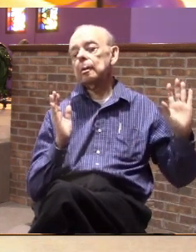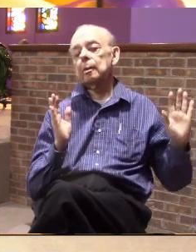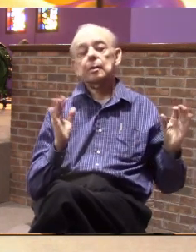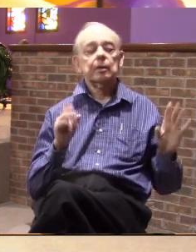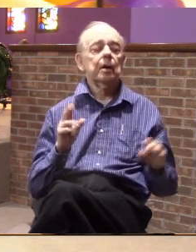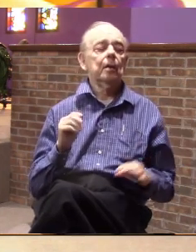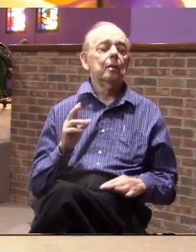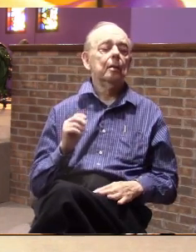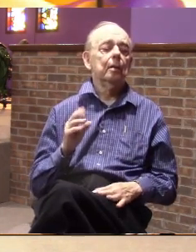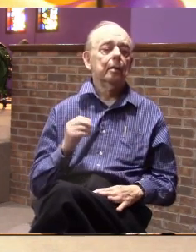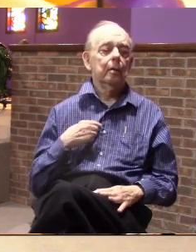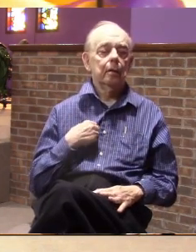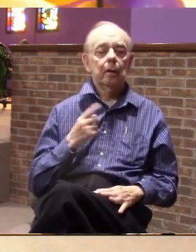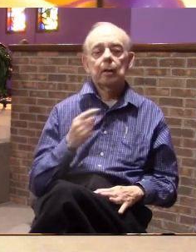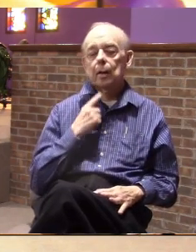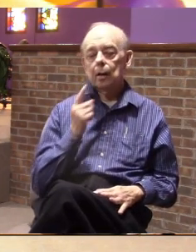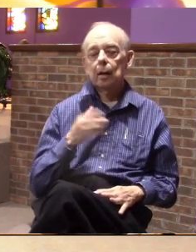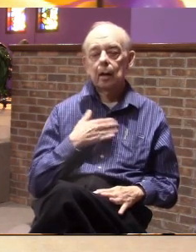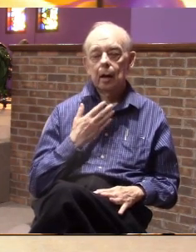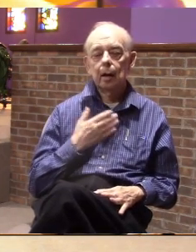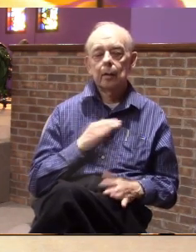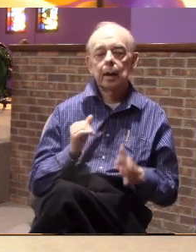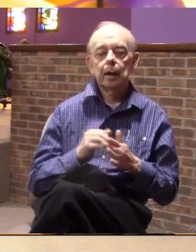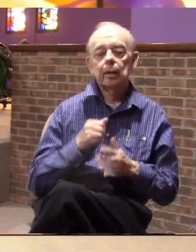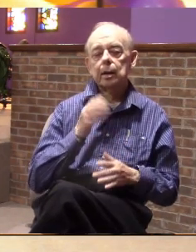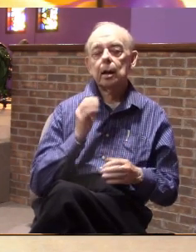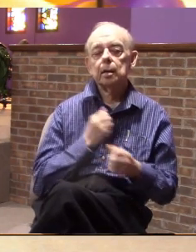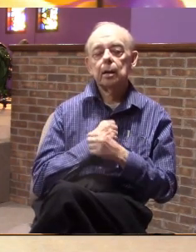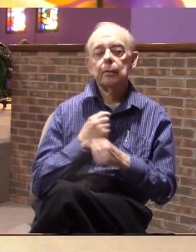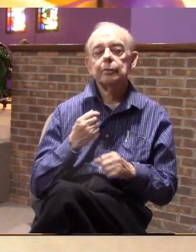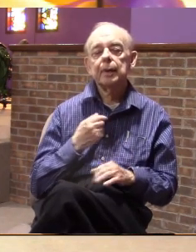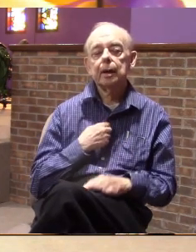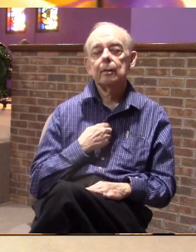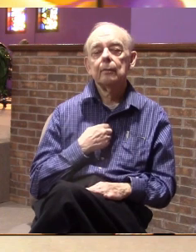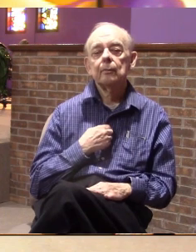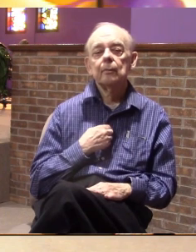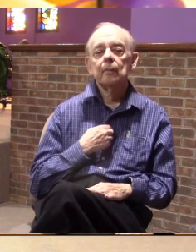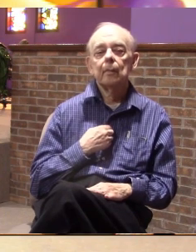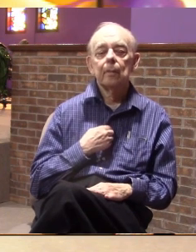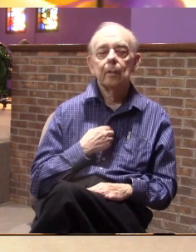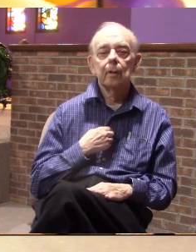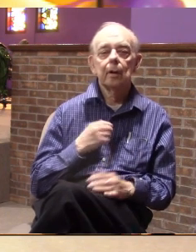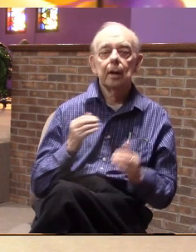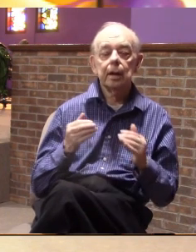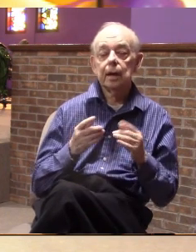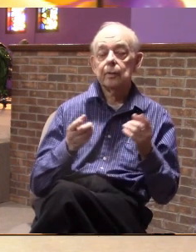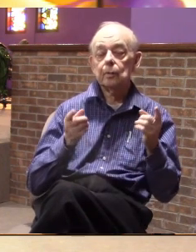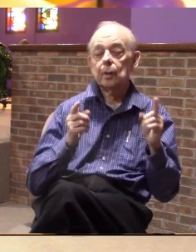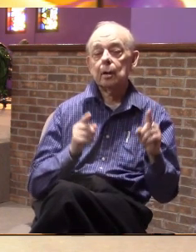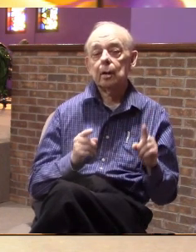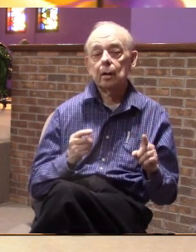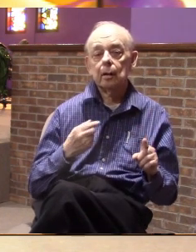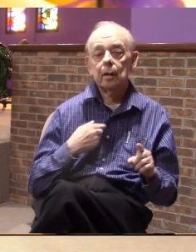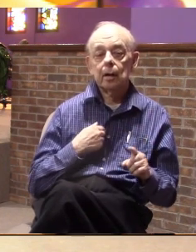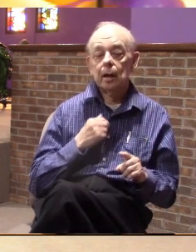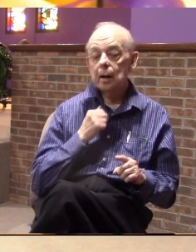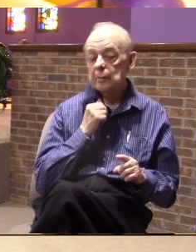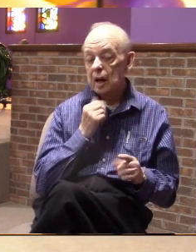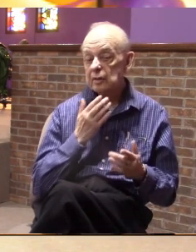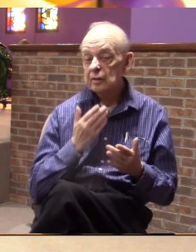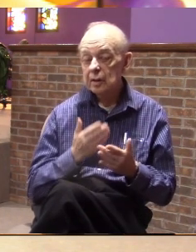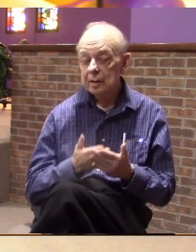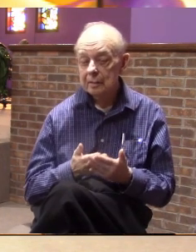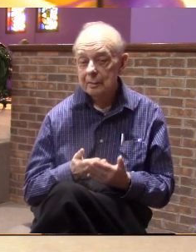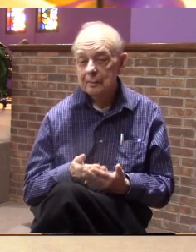no I am so glad that God loves me even when I'm not so good